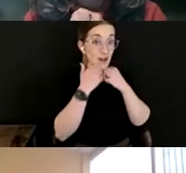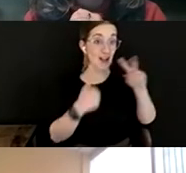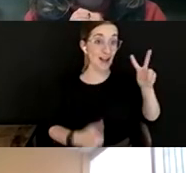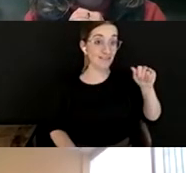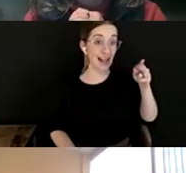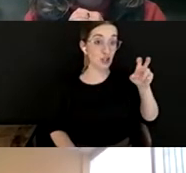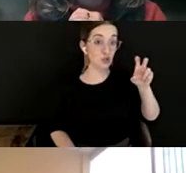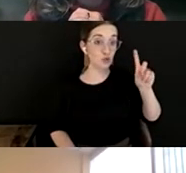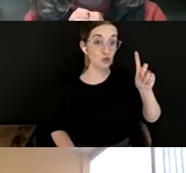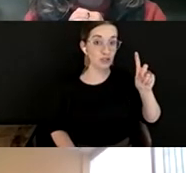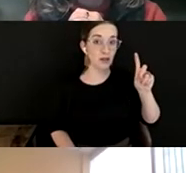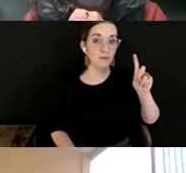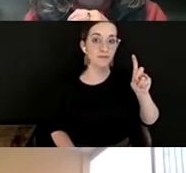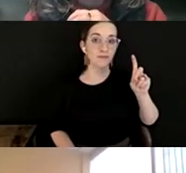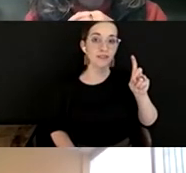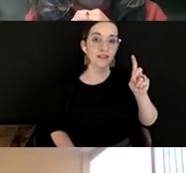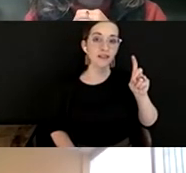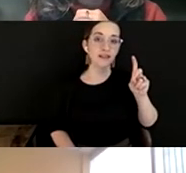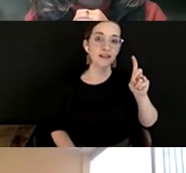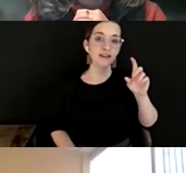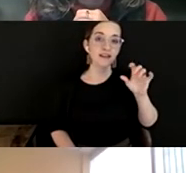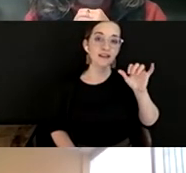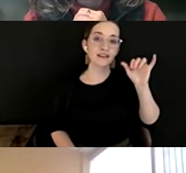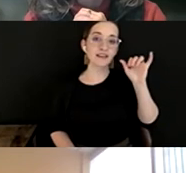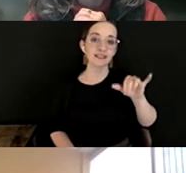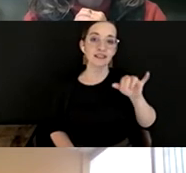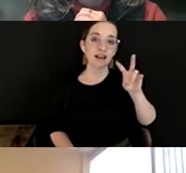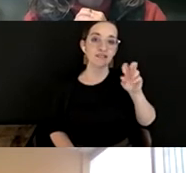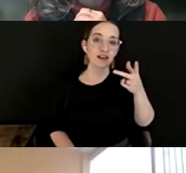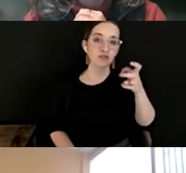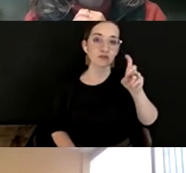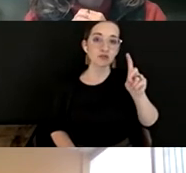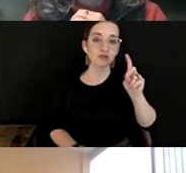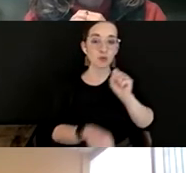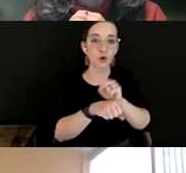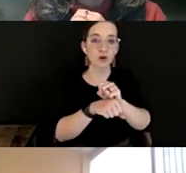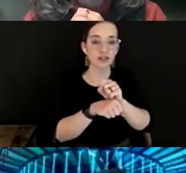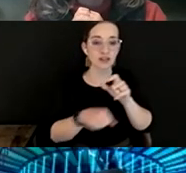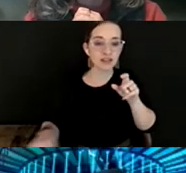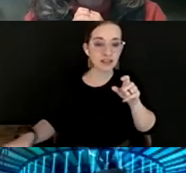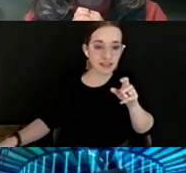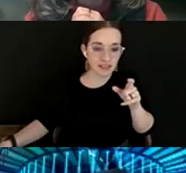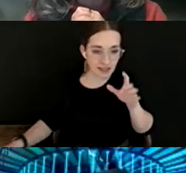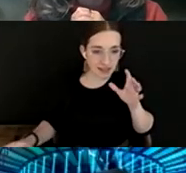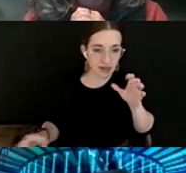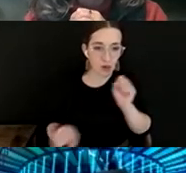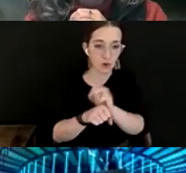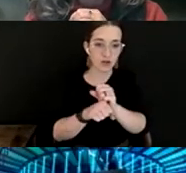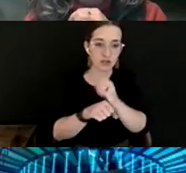Unfortunately, in English, the word valued works over time, almost every time it is uttered. But I think it's appropriate in this case.